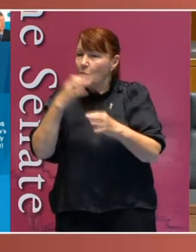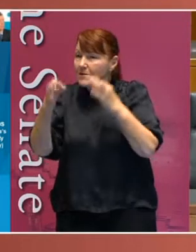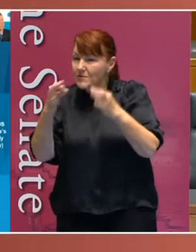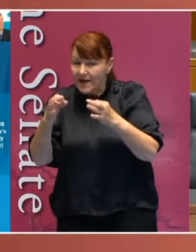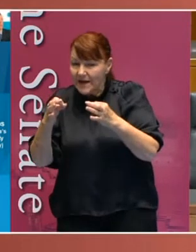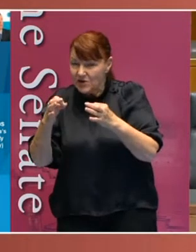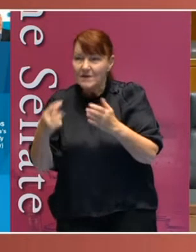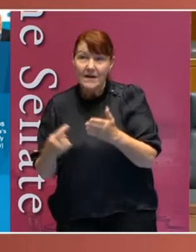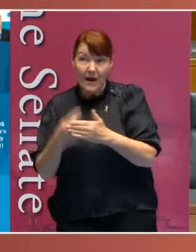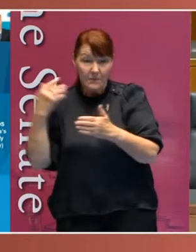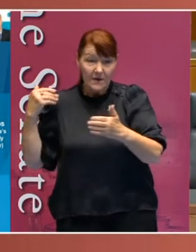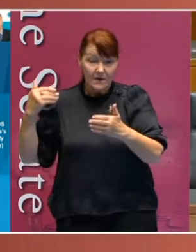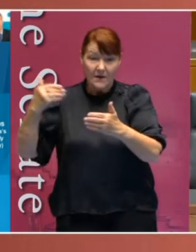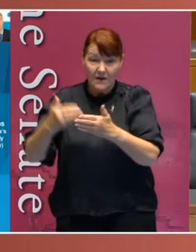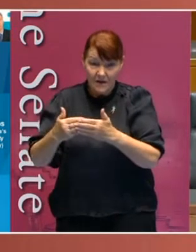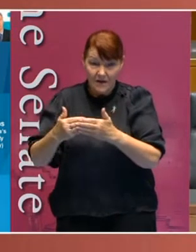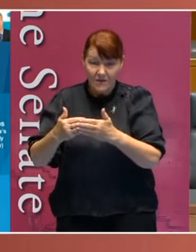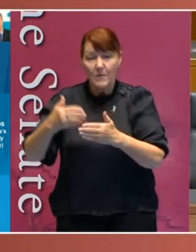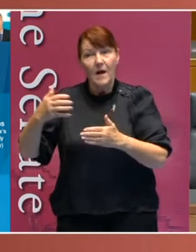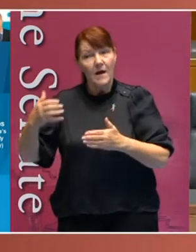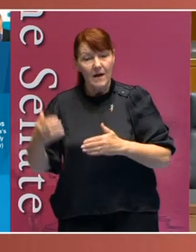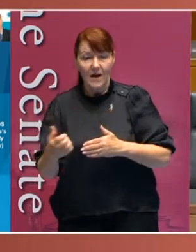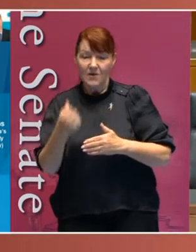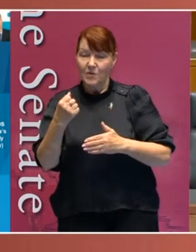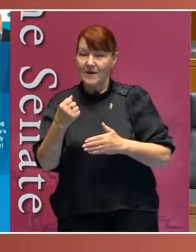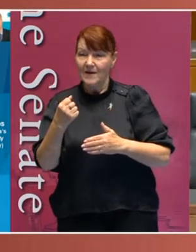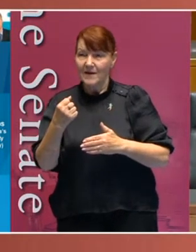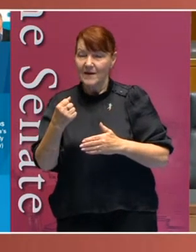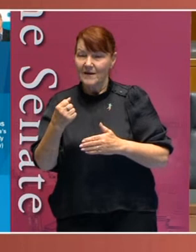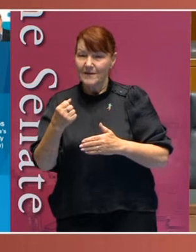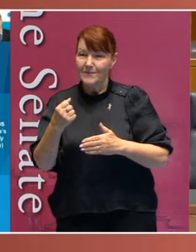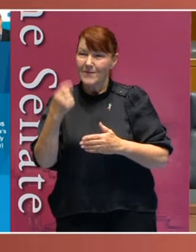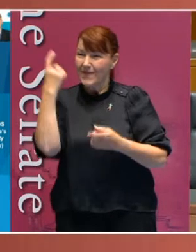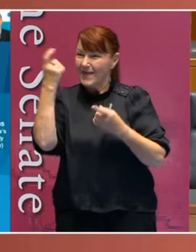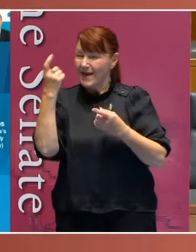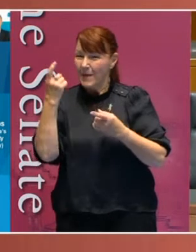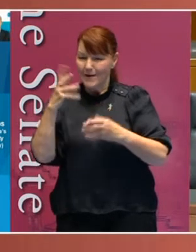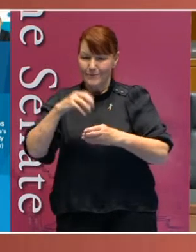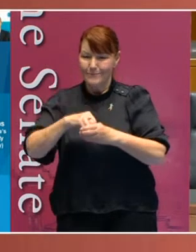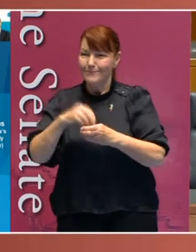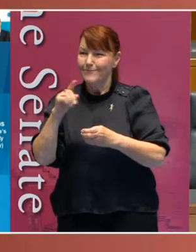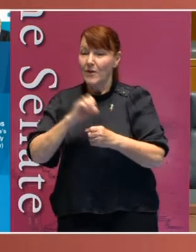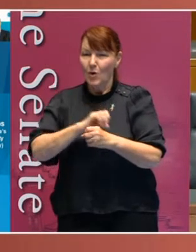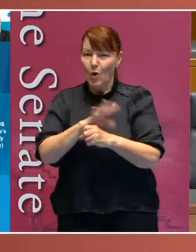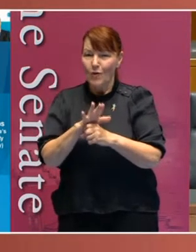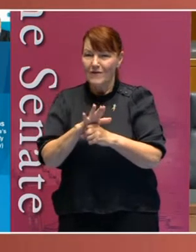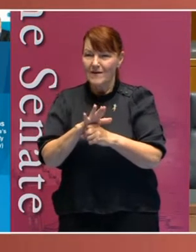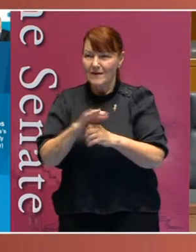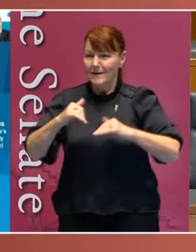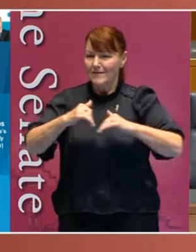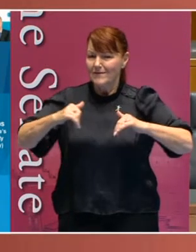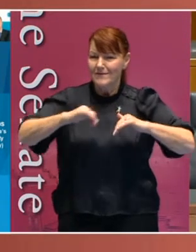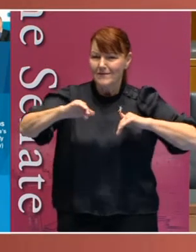had to take place had to be undertaken within the spectre of COVID-19 and physical distancing